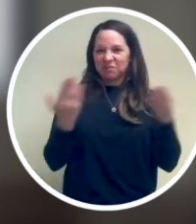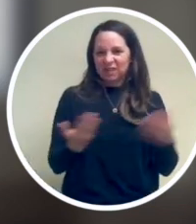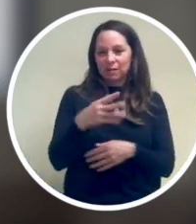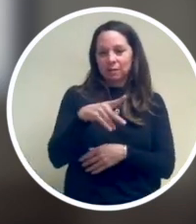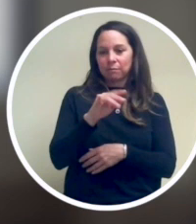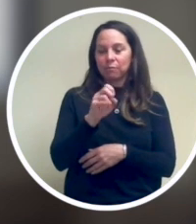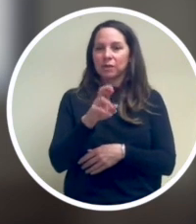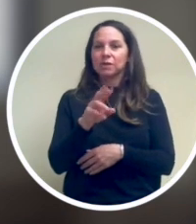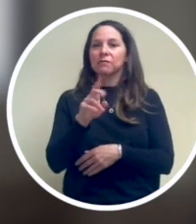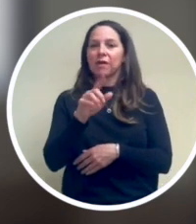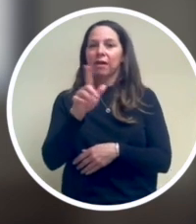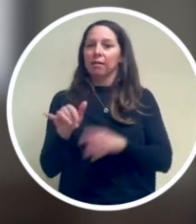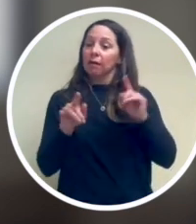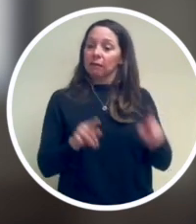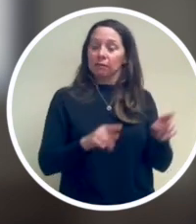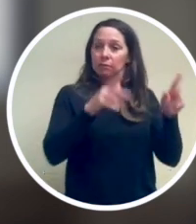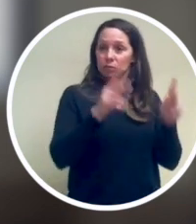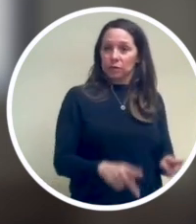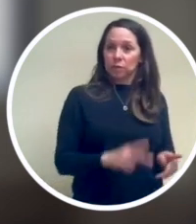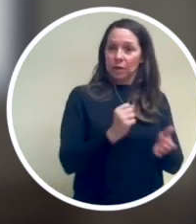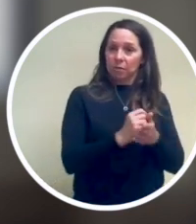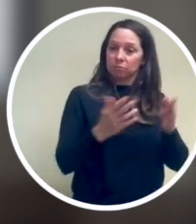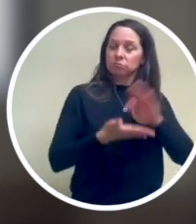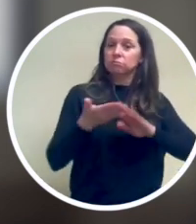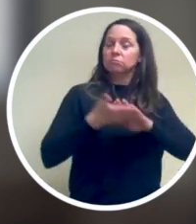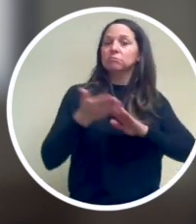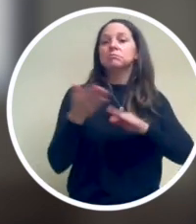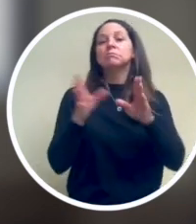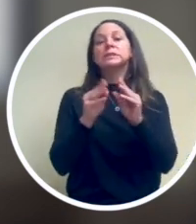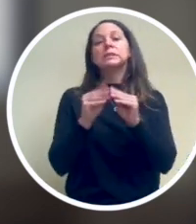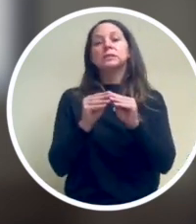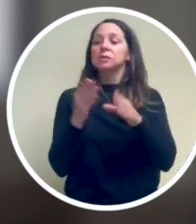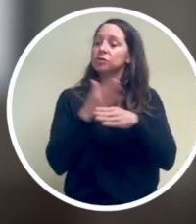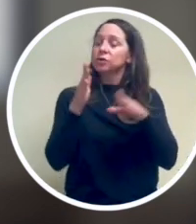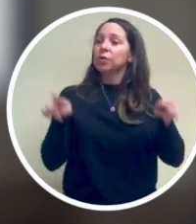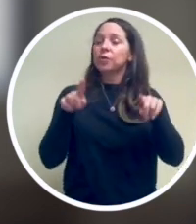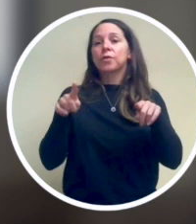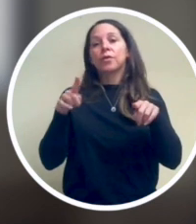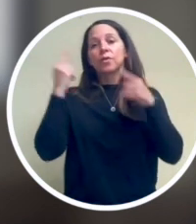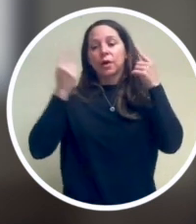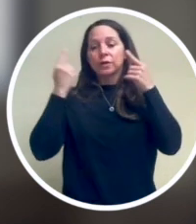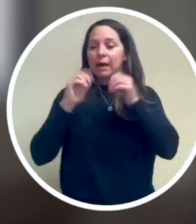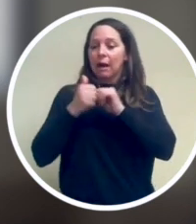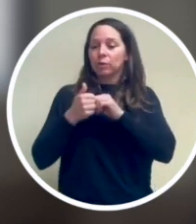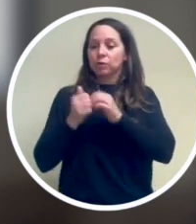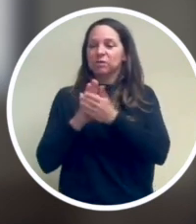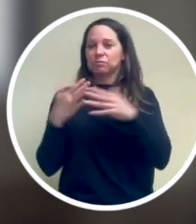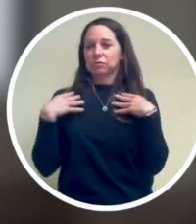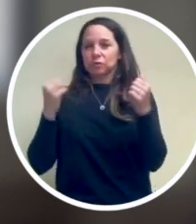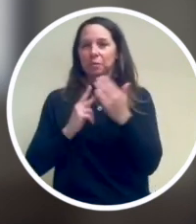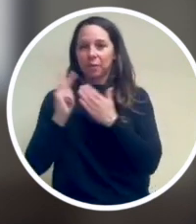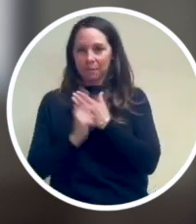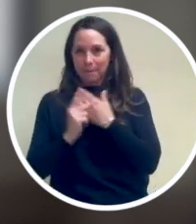of Pioneer Valley. Wileska will help facilitate Elevating Dignity sessions and share her thoughts on how to make our